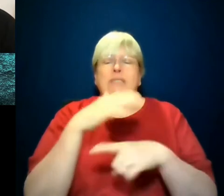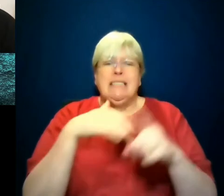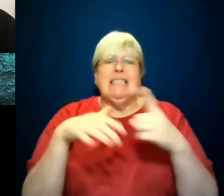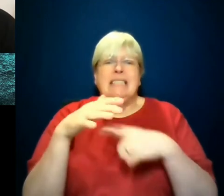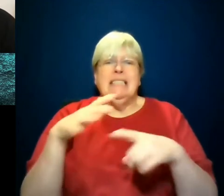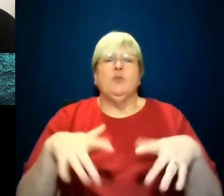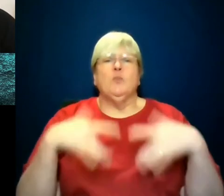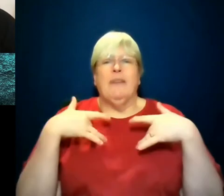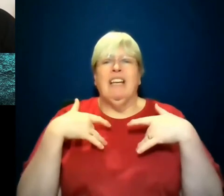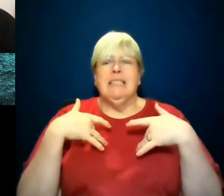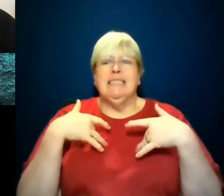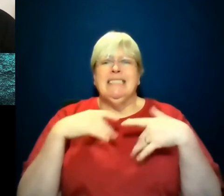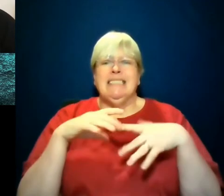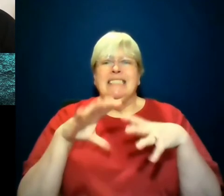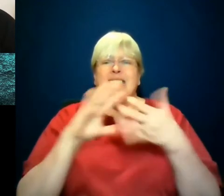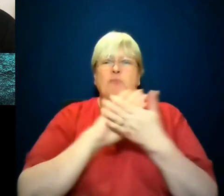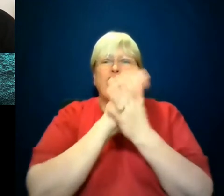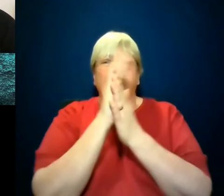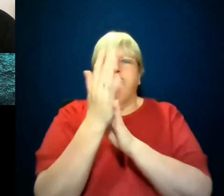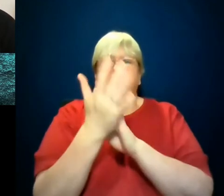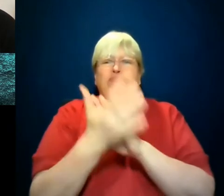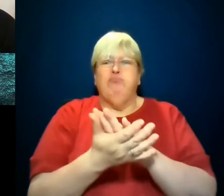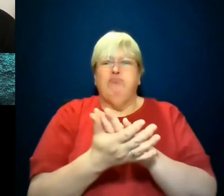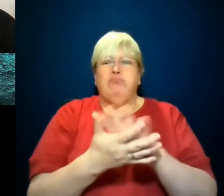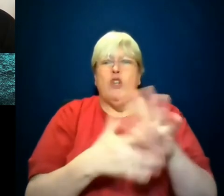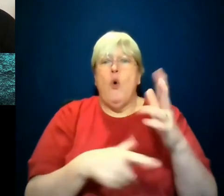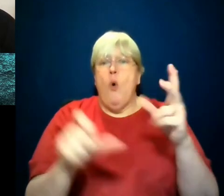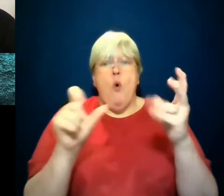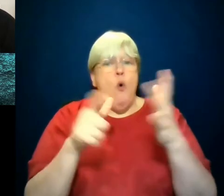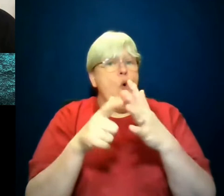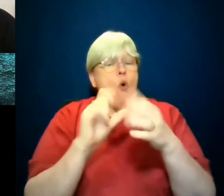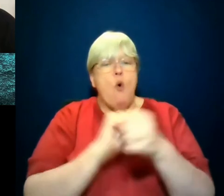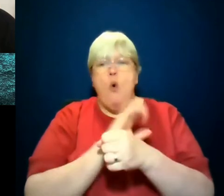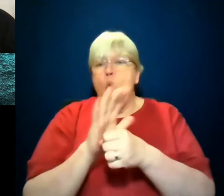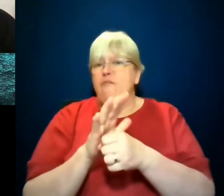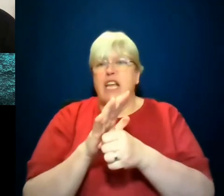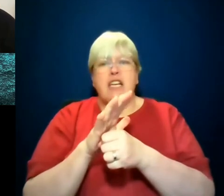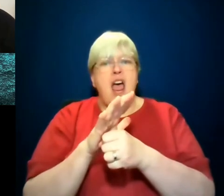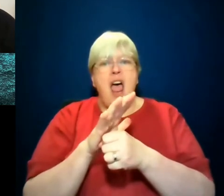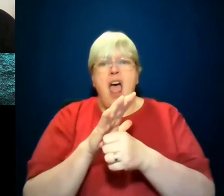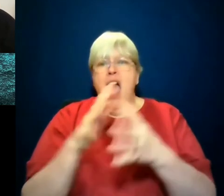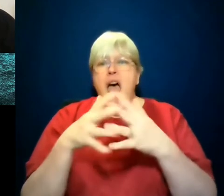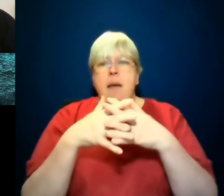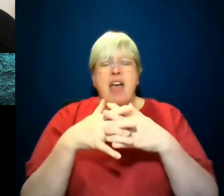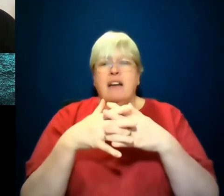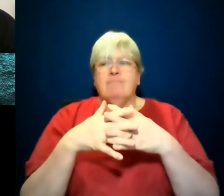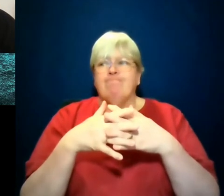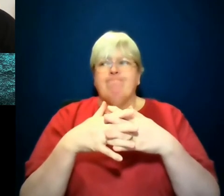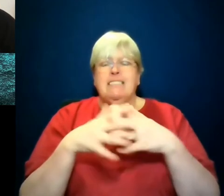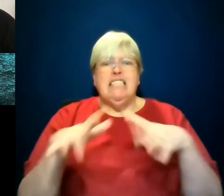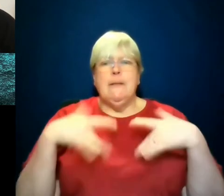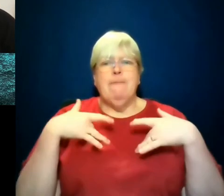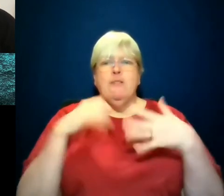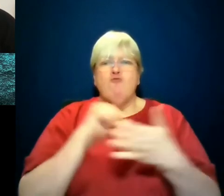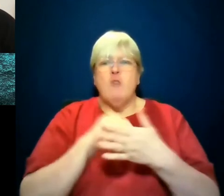breaking down that COVID in America revealed, whoa, we do not have our stuff together as a